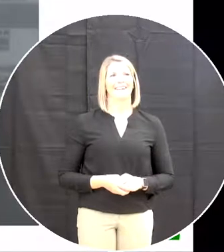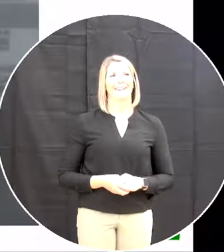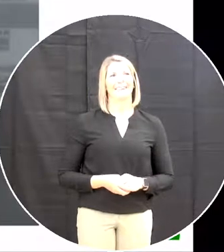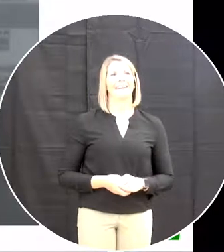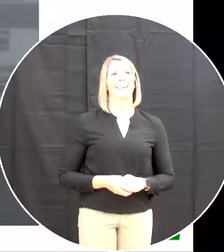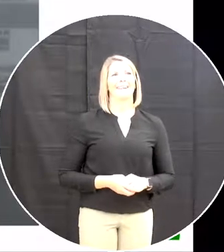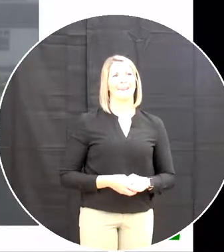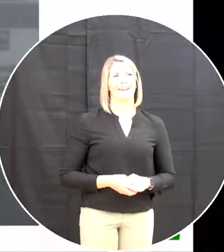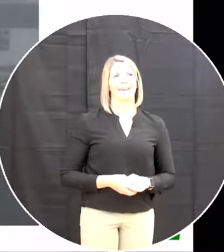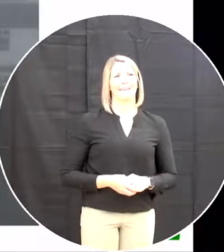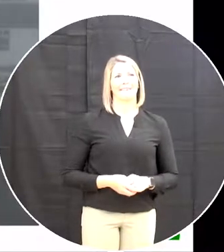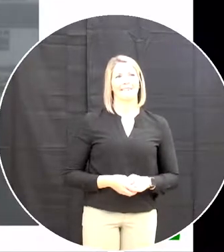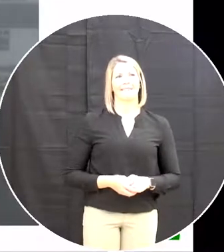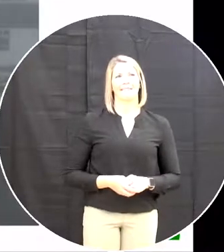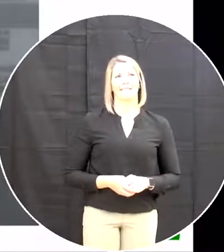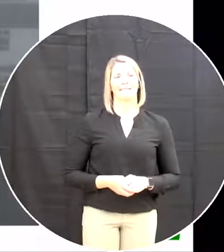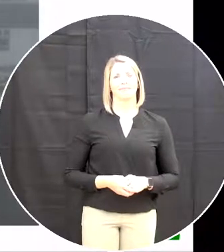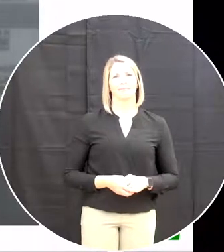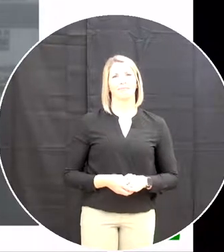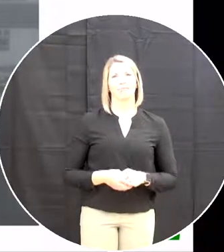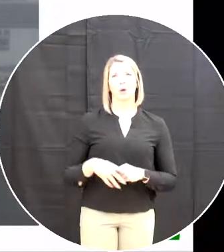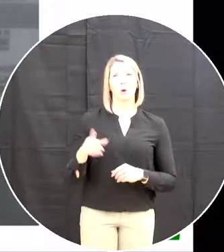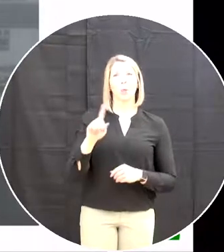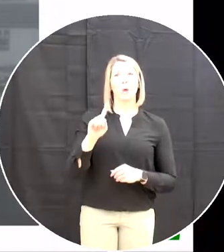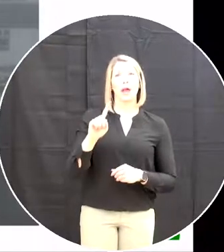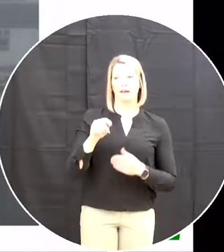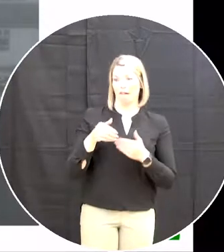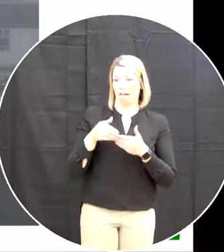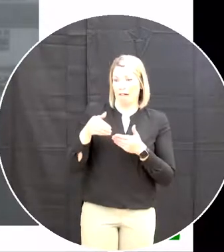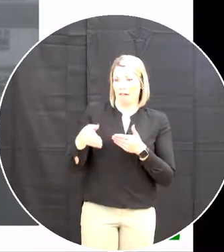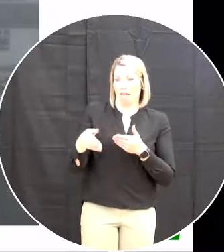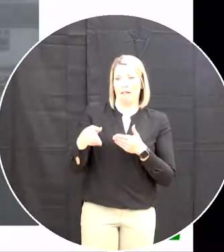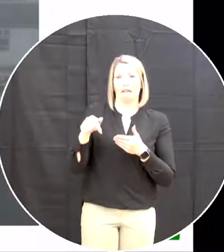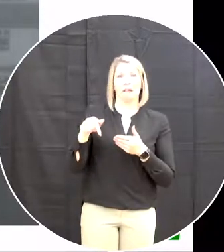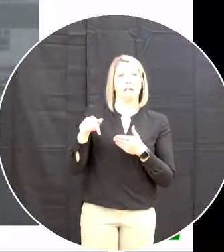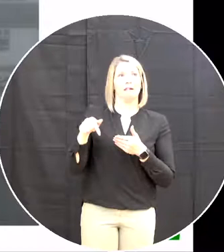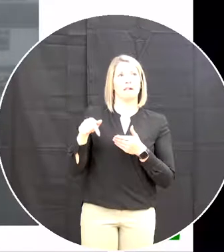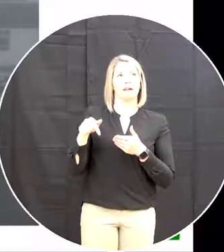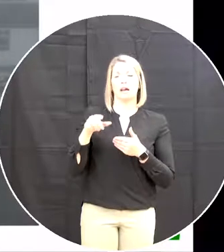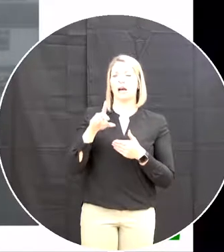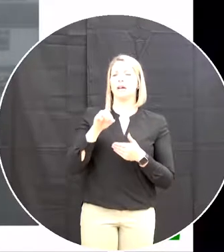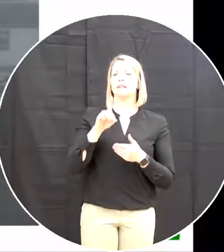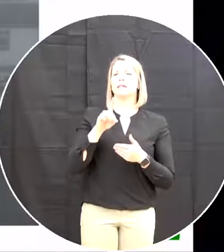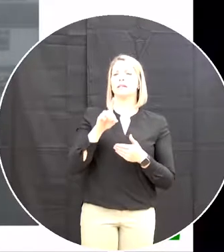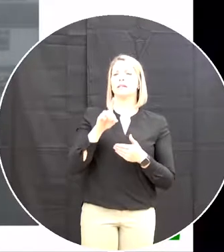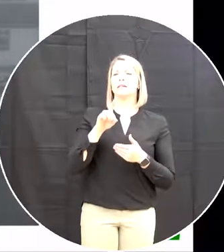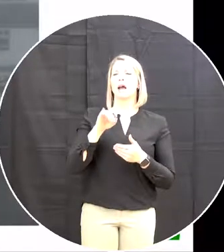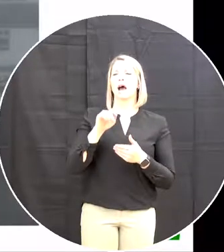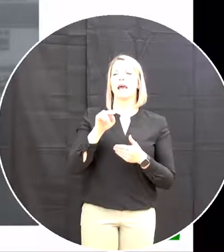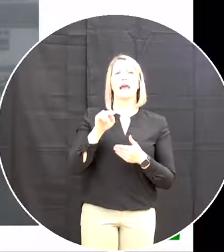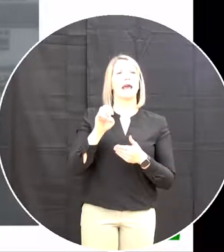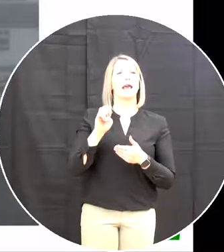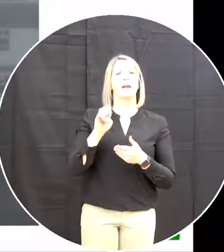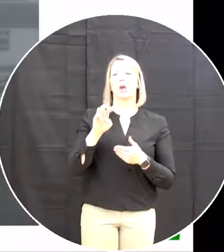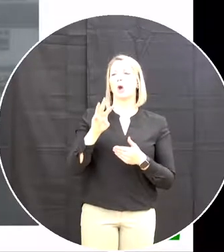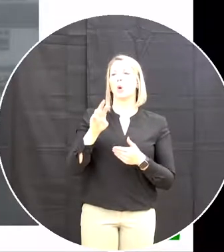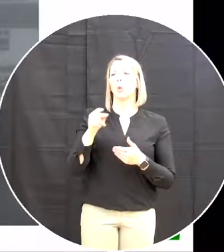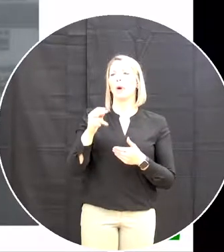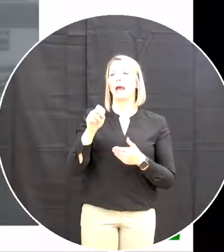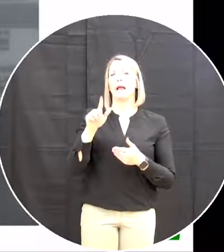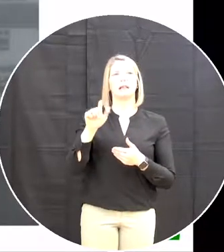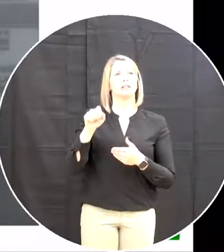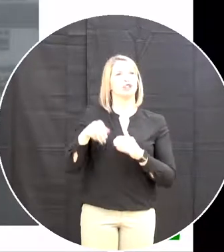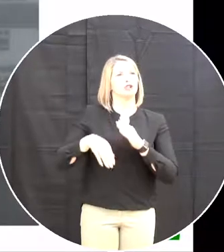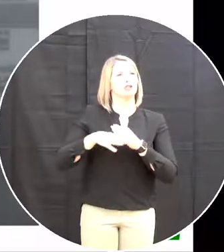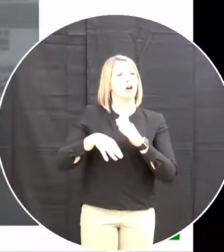It's It's adjacent to the municipally owned Diane Whalen soccer complex Which the students will be able to avail